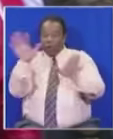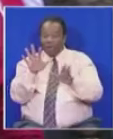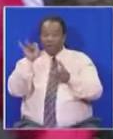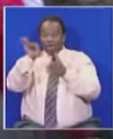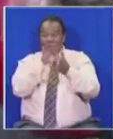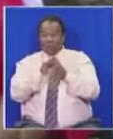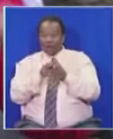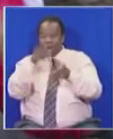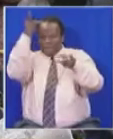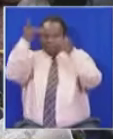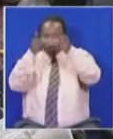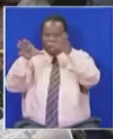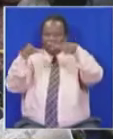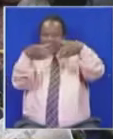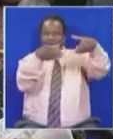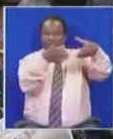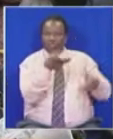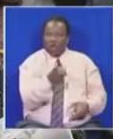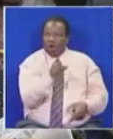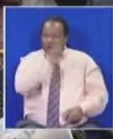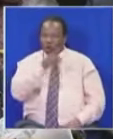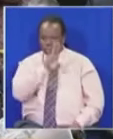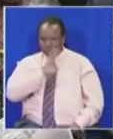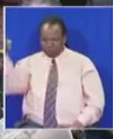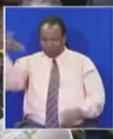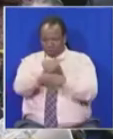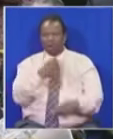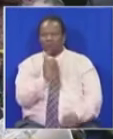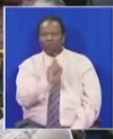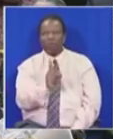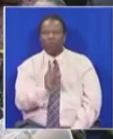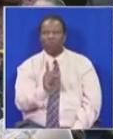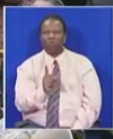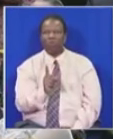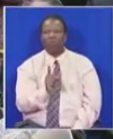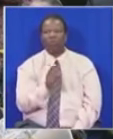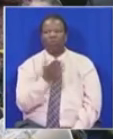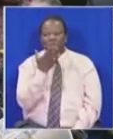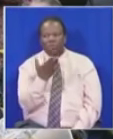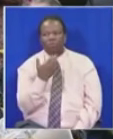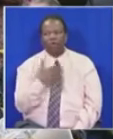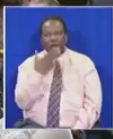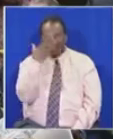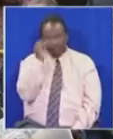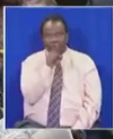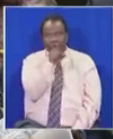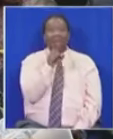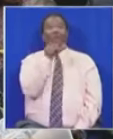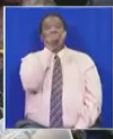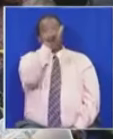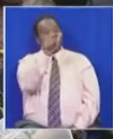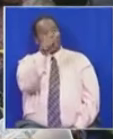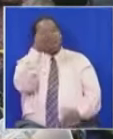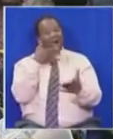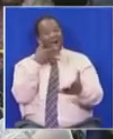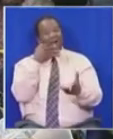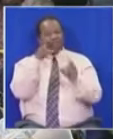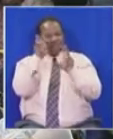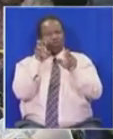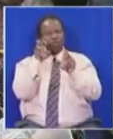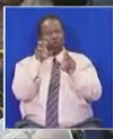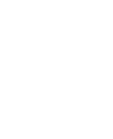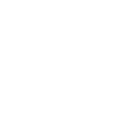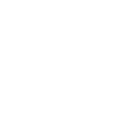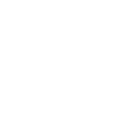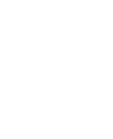and come in. Malema, please. Inside here, they will never come in. So, we are not going to allow the President to address us. Honorable